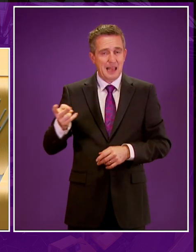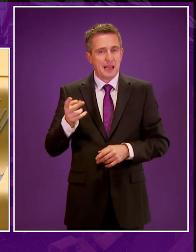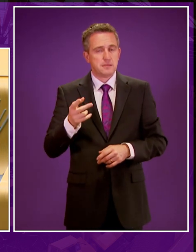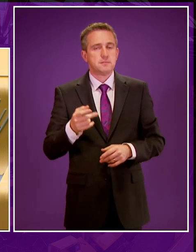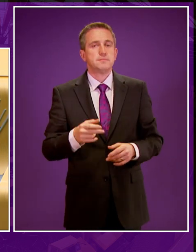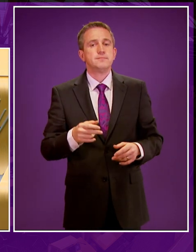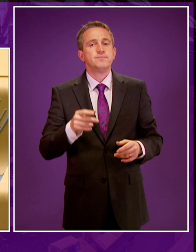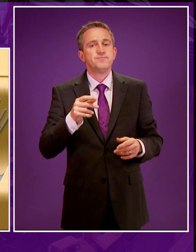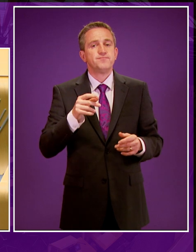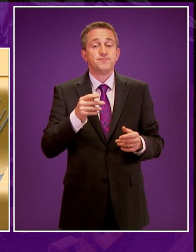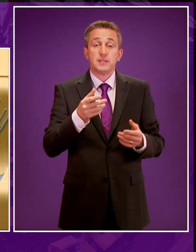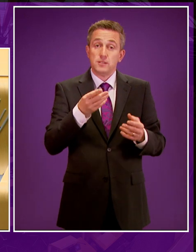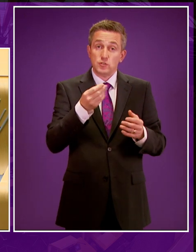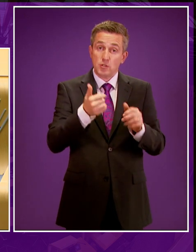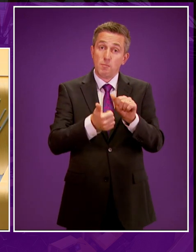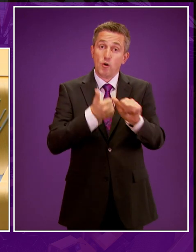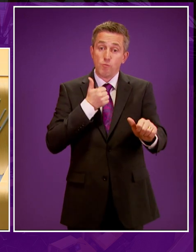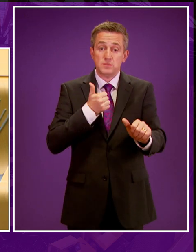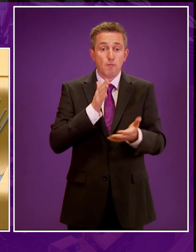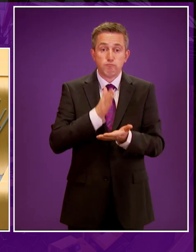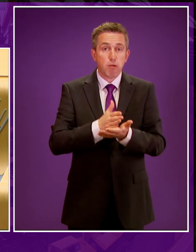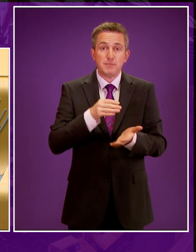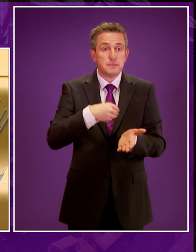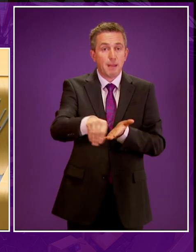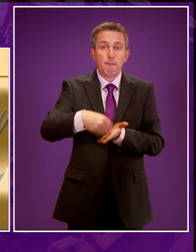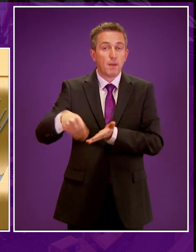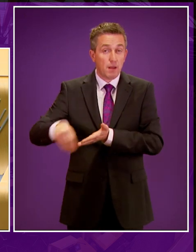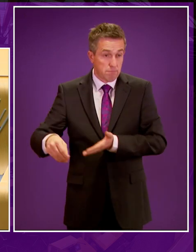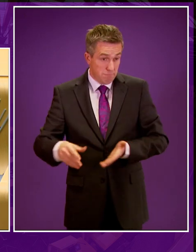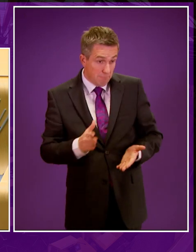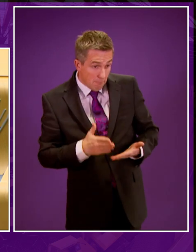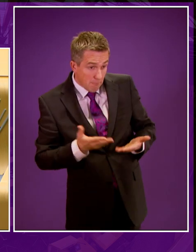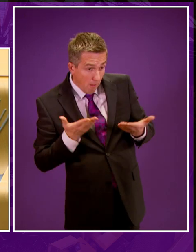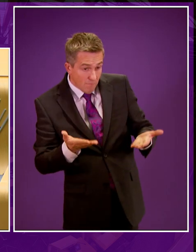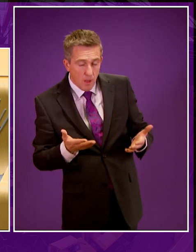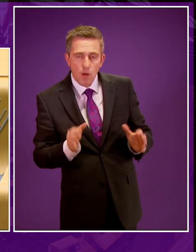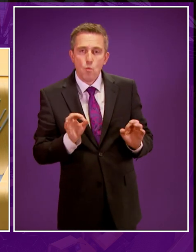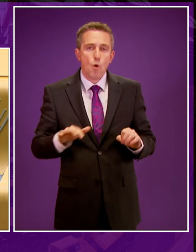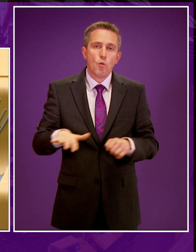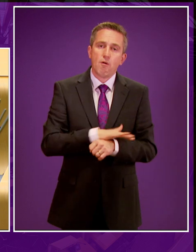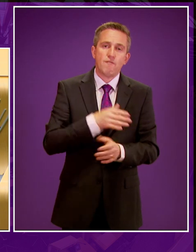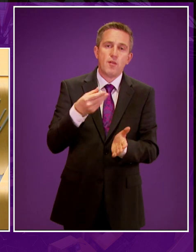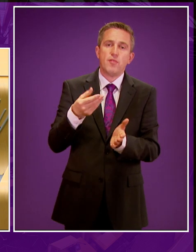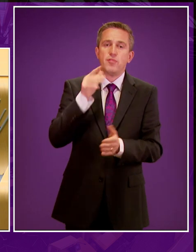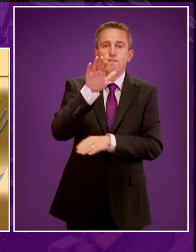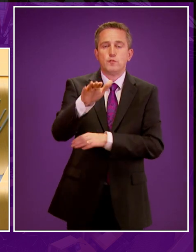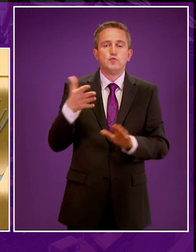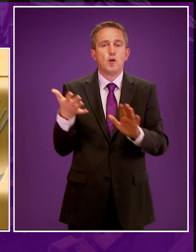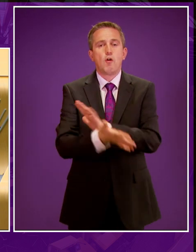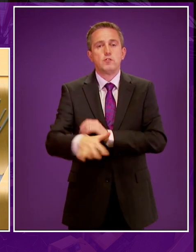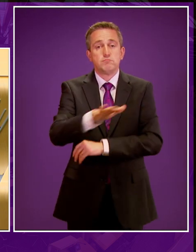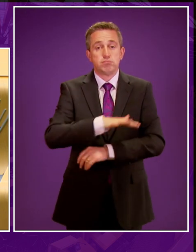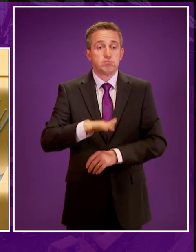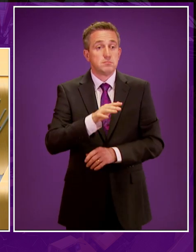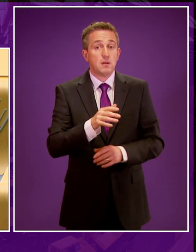record. The payments that some of these companies have promised may never materialise as we've seen before, and they certainly won't cover the cost of the damage, even if it is